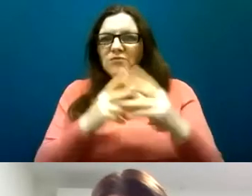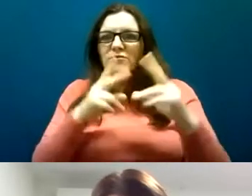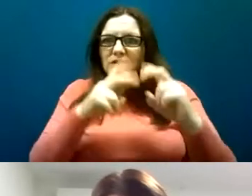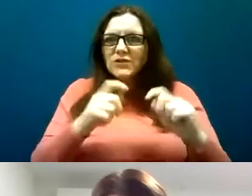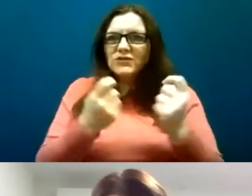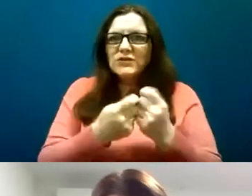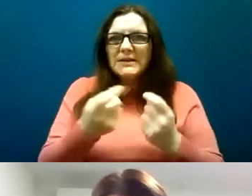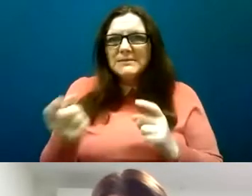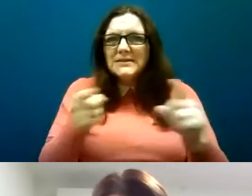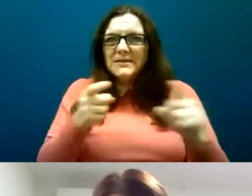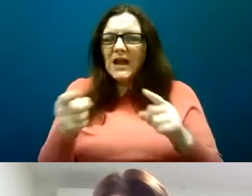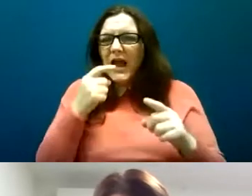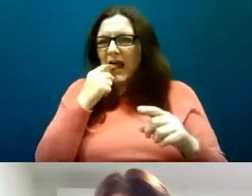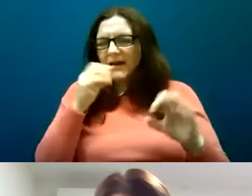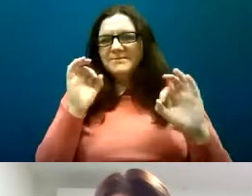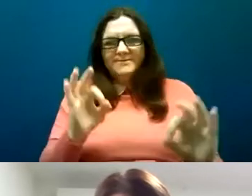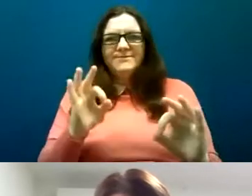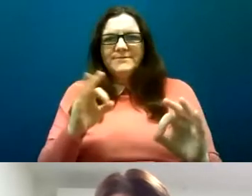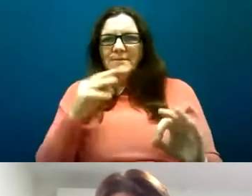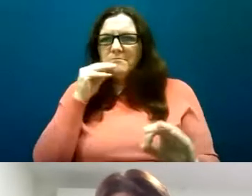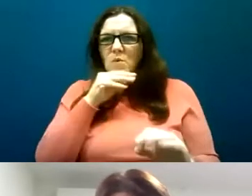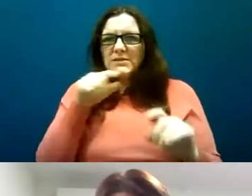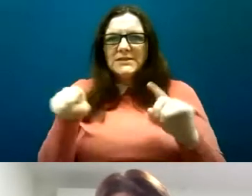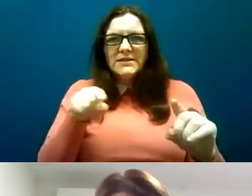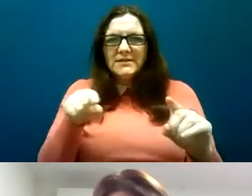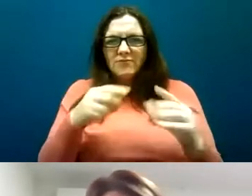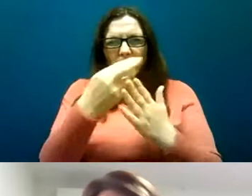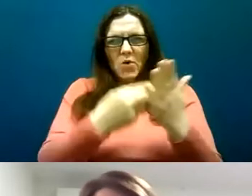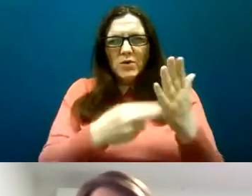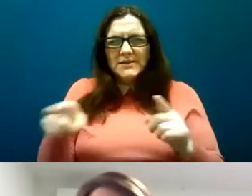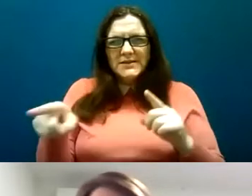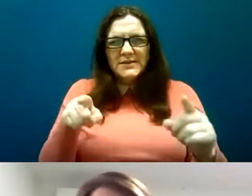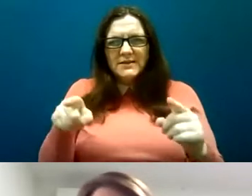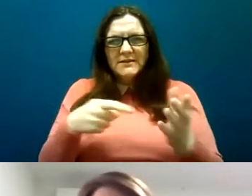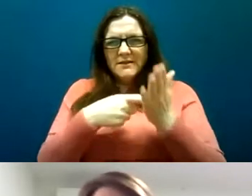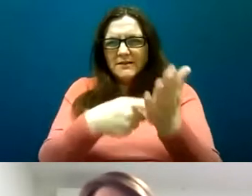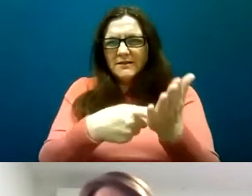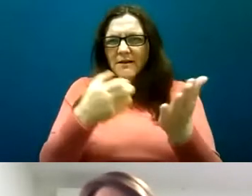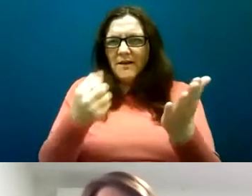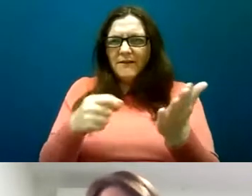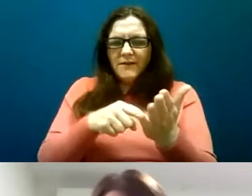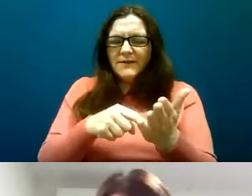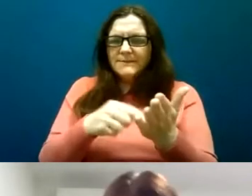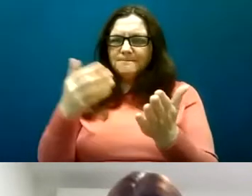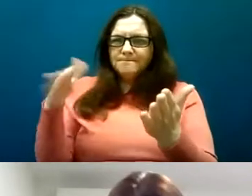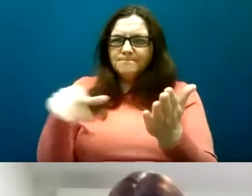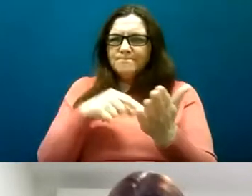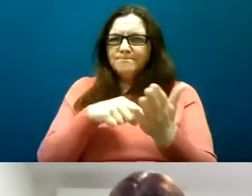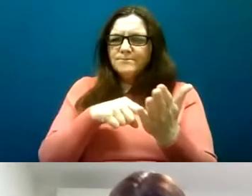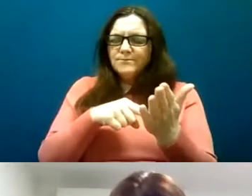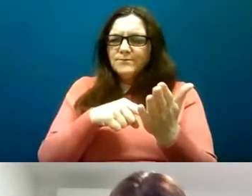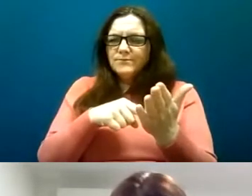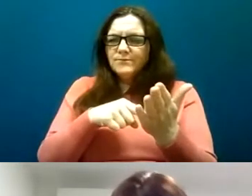producing two really important reports that set out I suppose